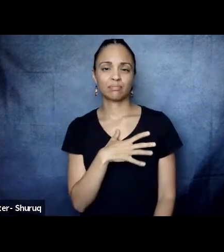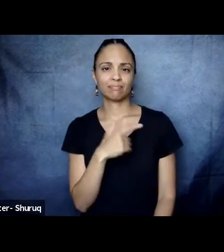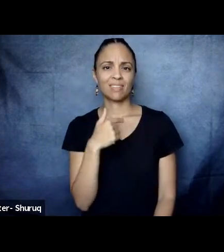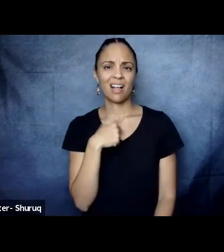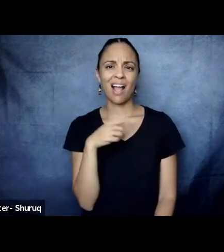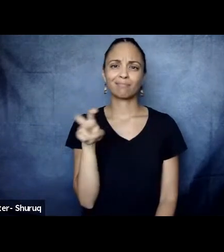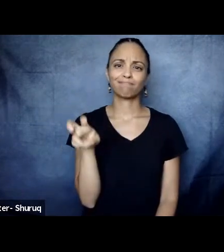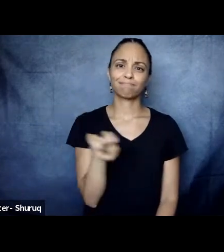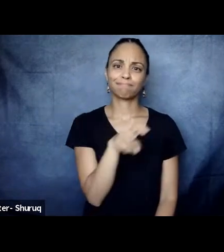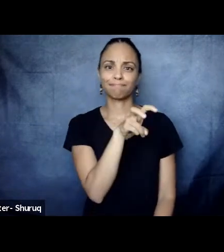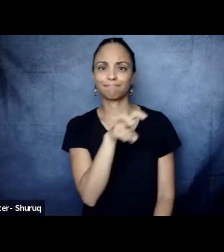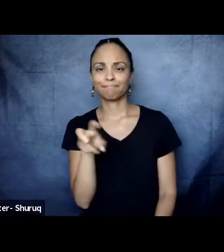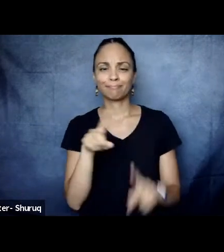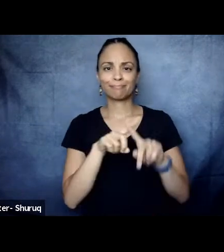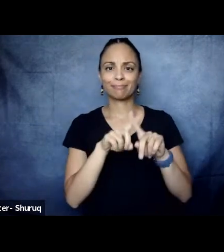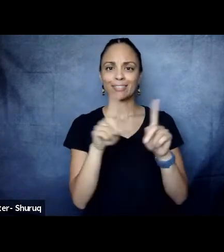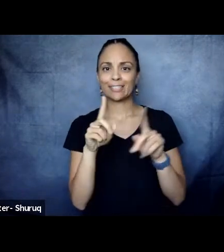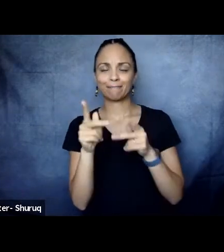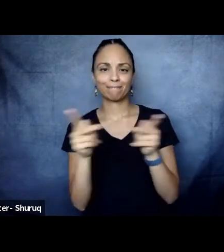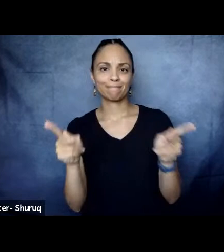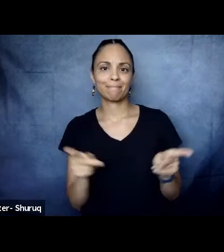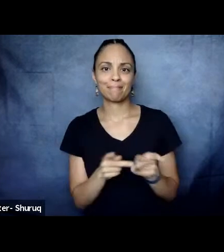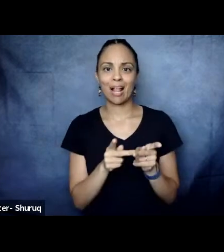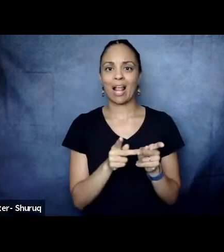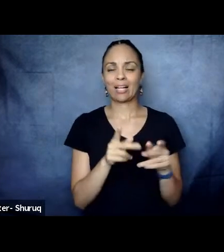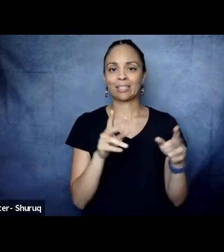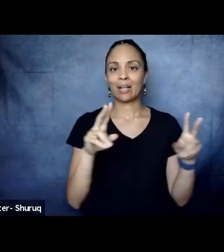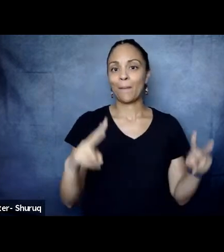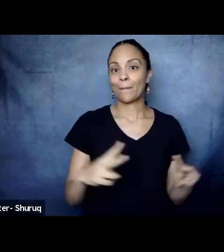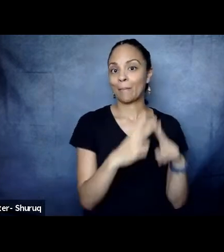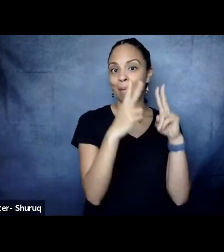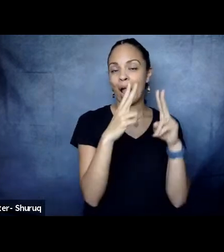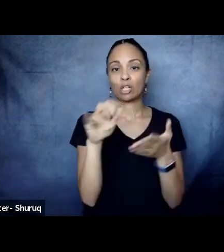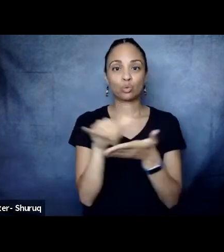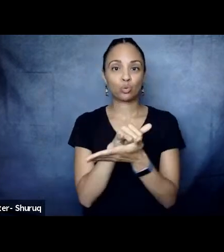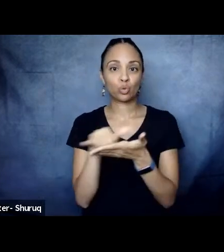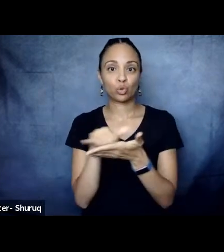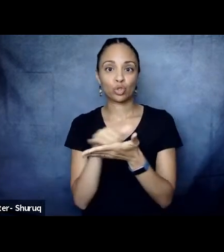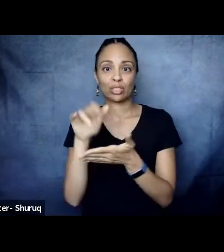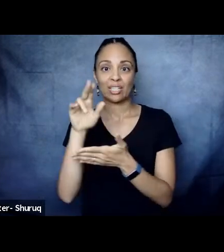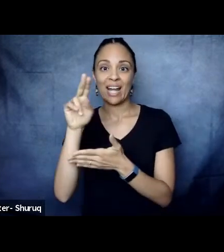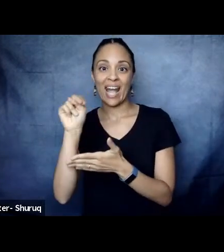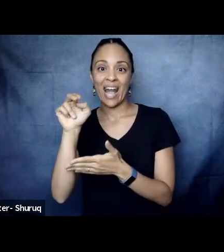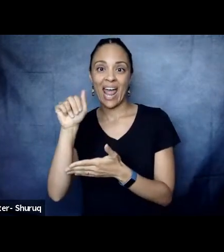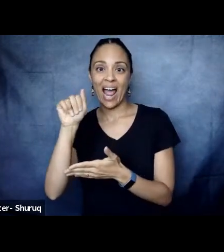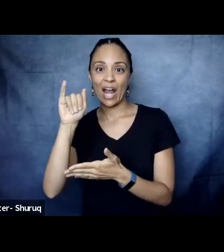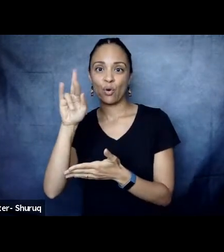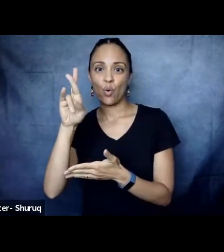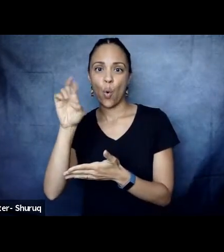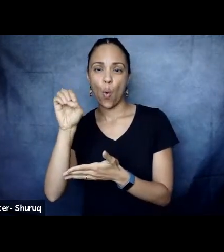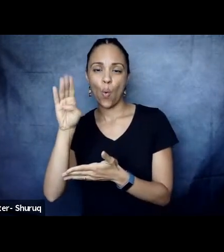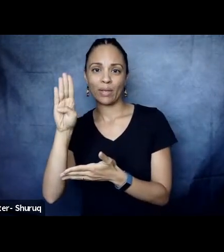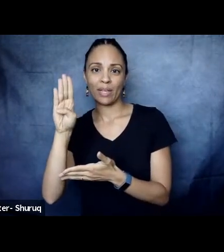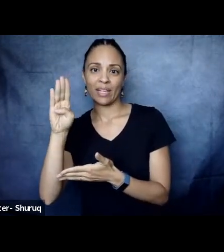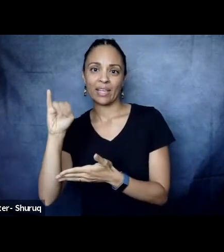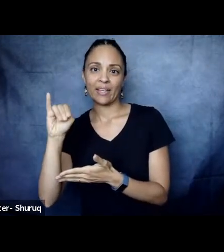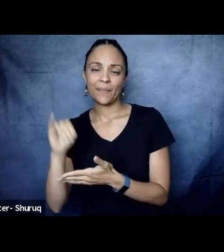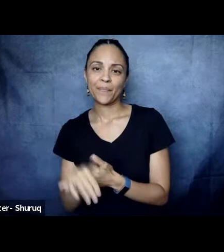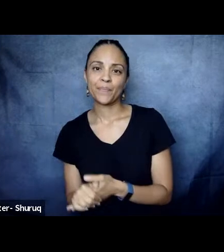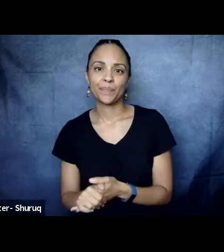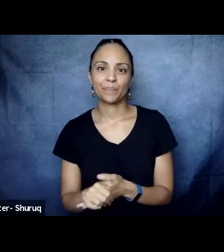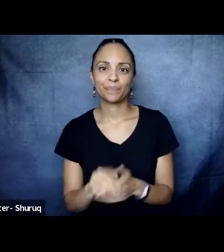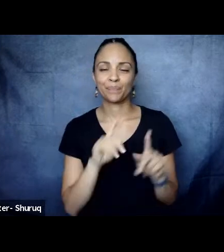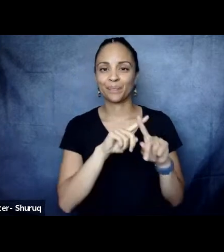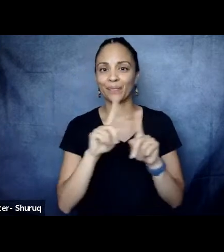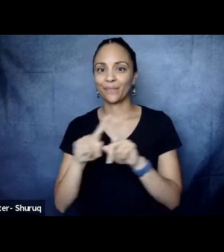Paris, New York, Nairobi, Europe, the U.S., Africa. I am the child of